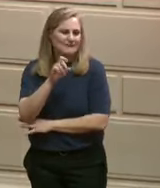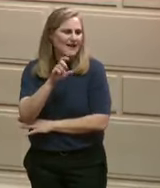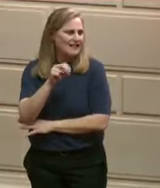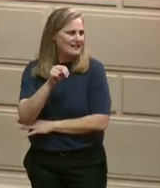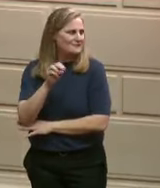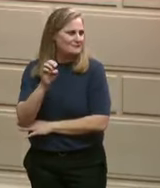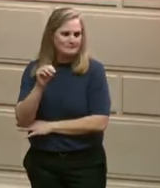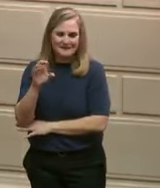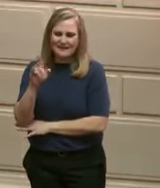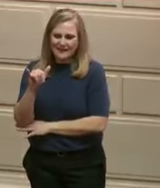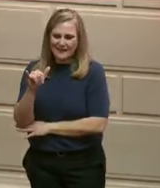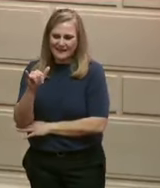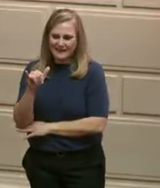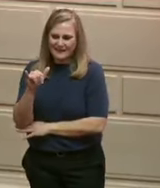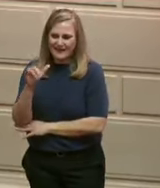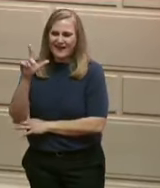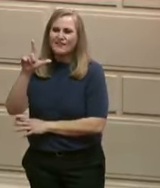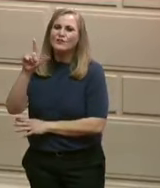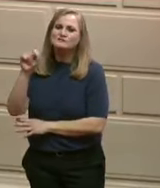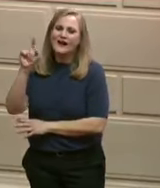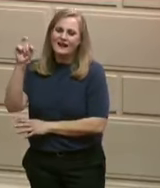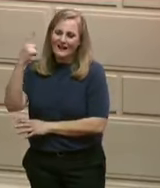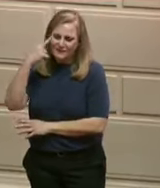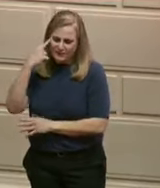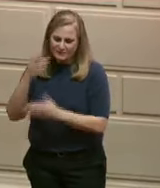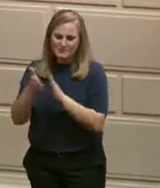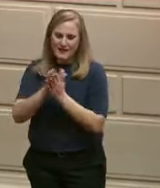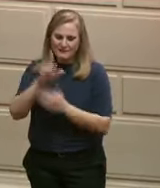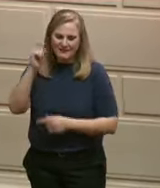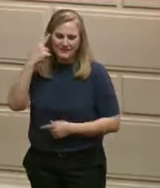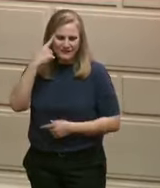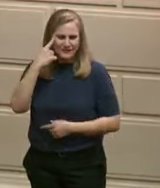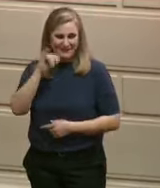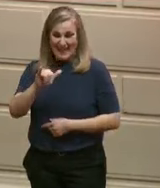I have been assured that it's not about yours truly.